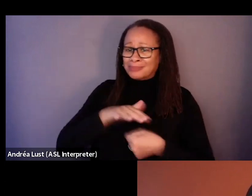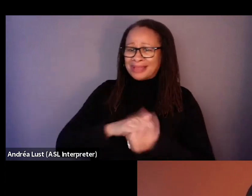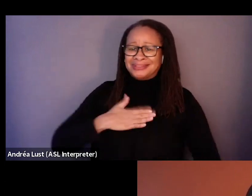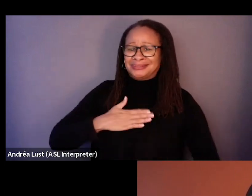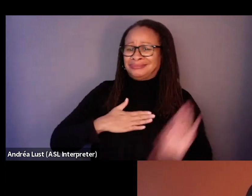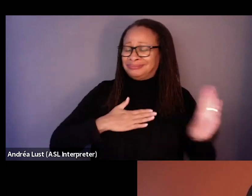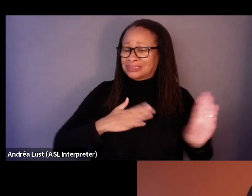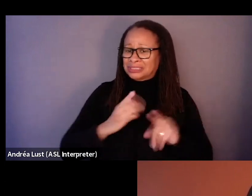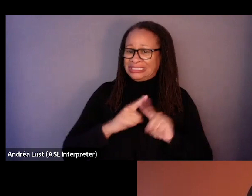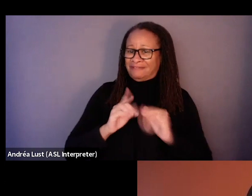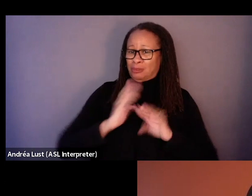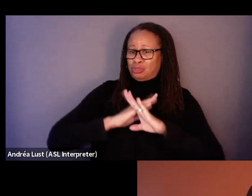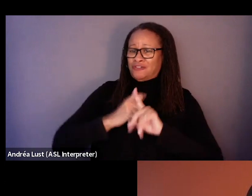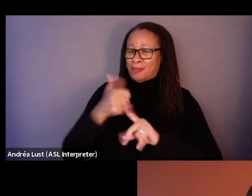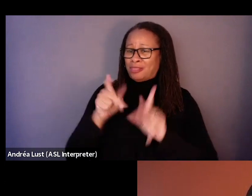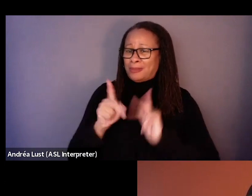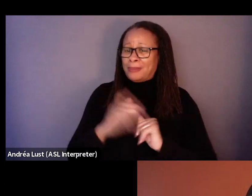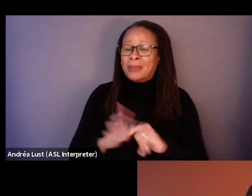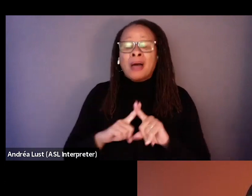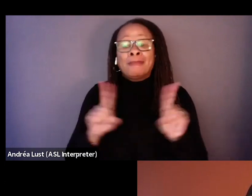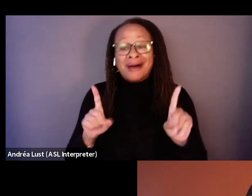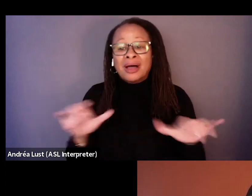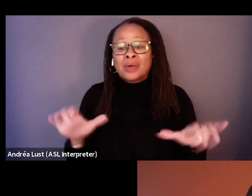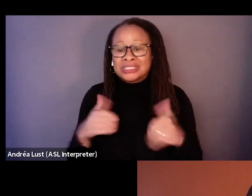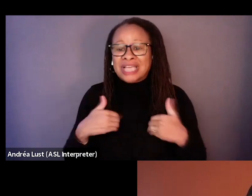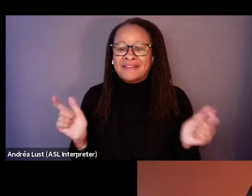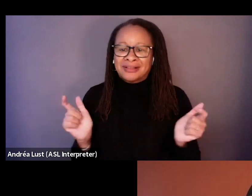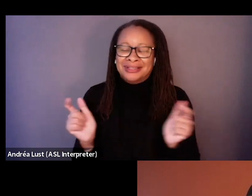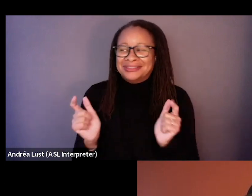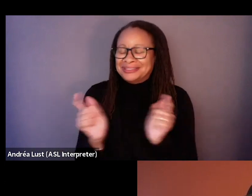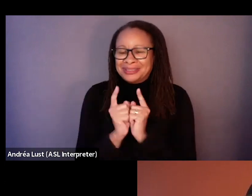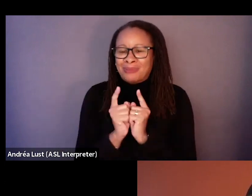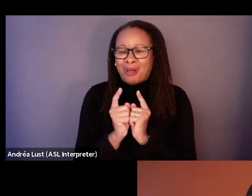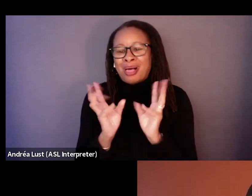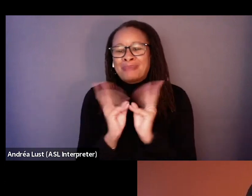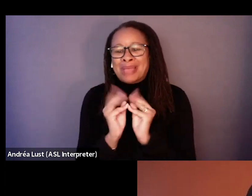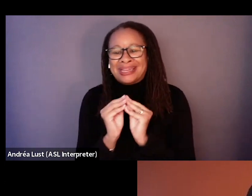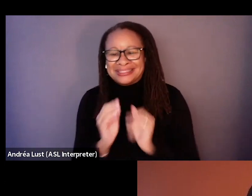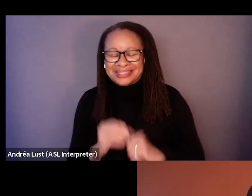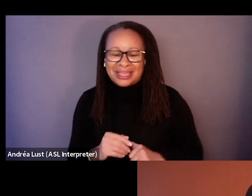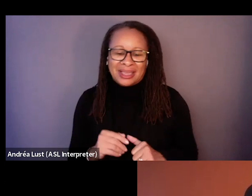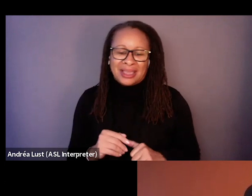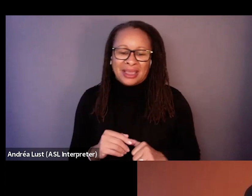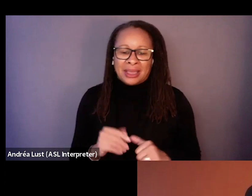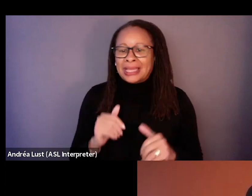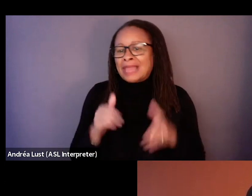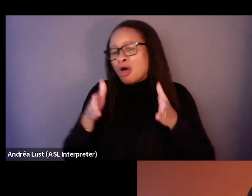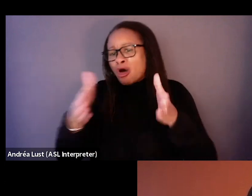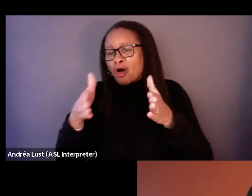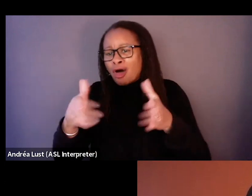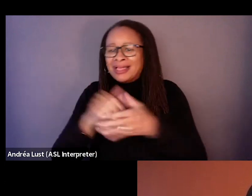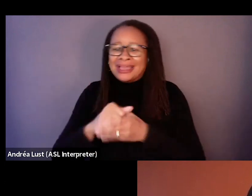but we did have this, like, you know, uh, small meetings. The meetings would be like, you know, in the corridor, in the